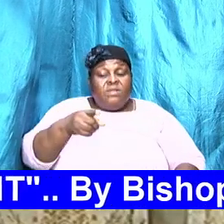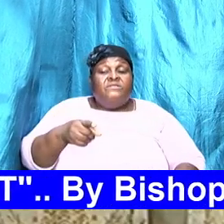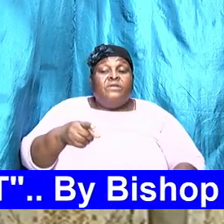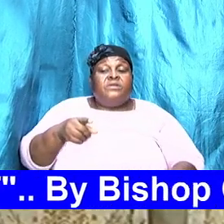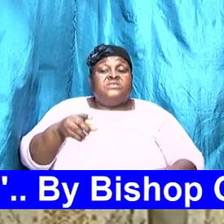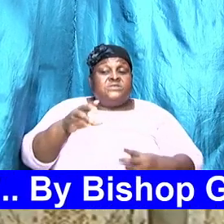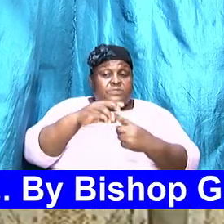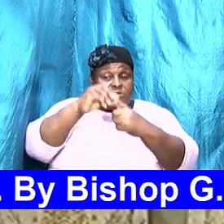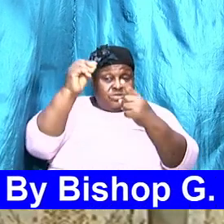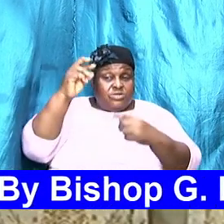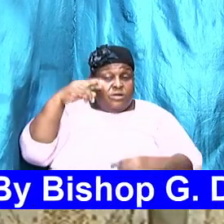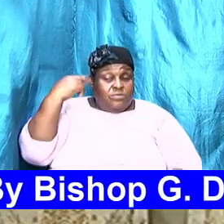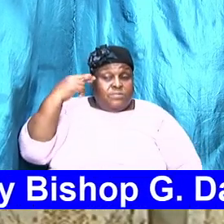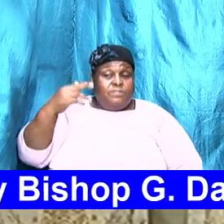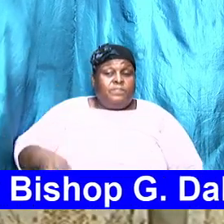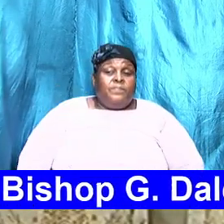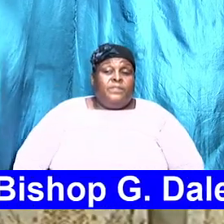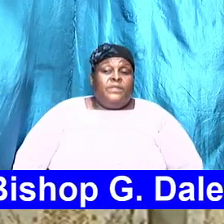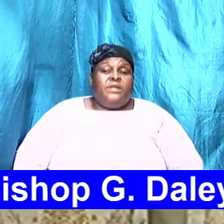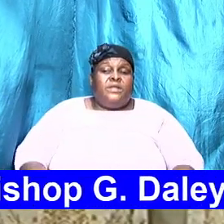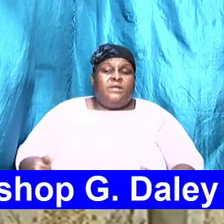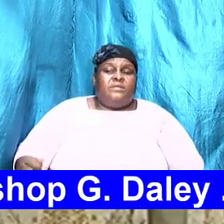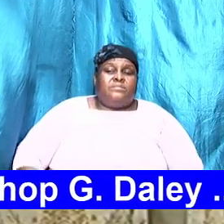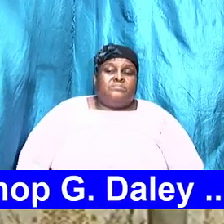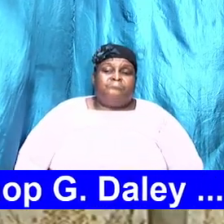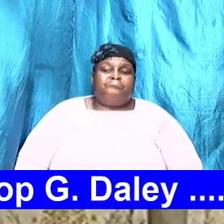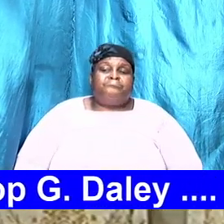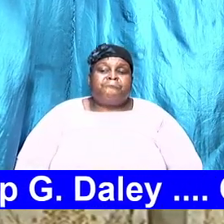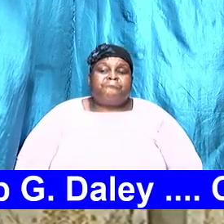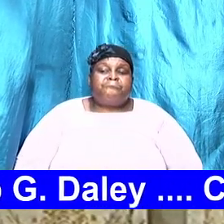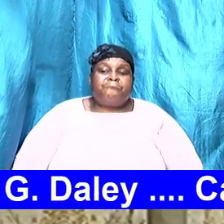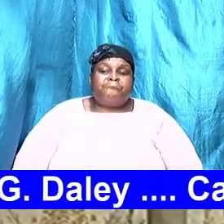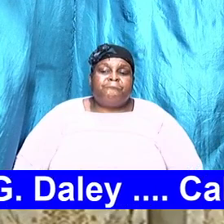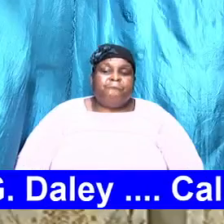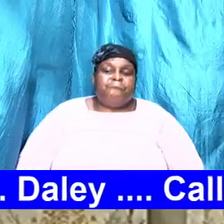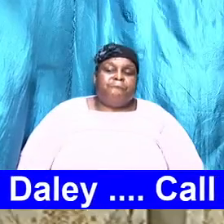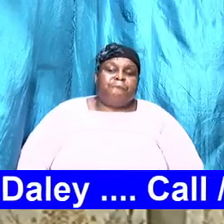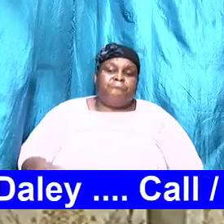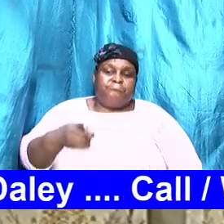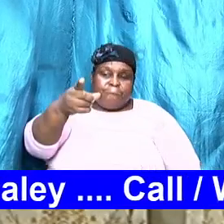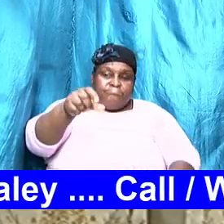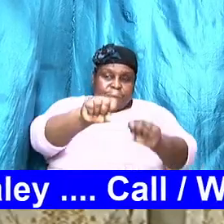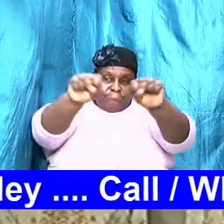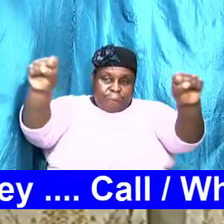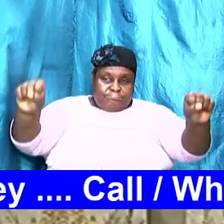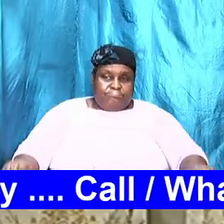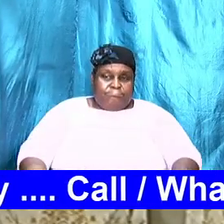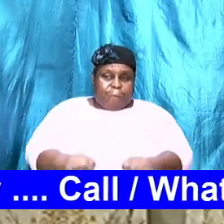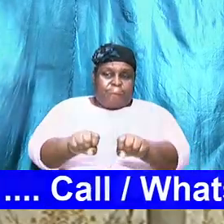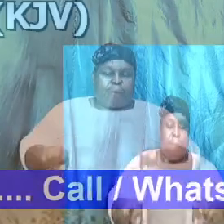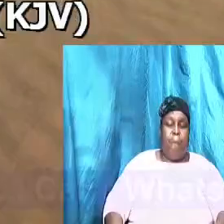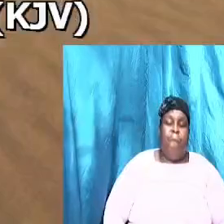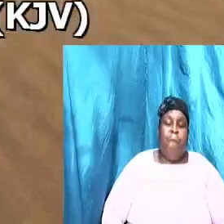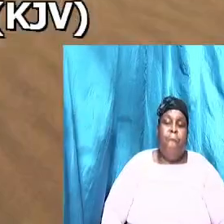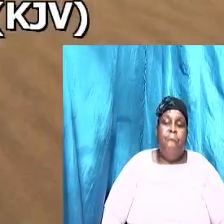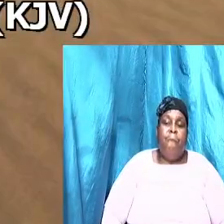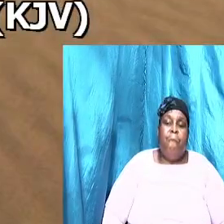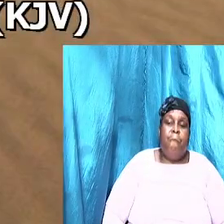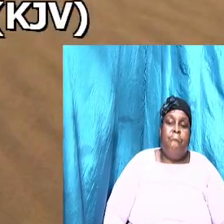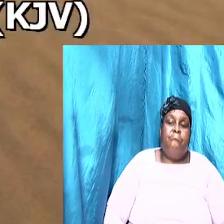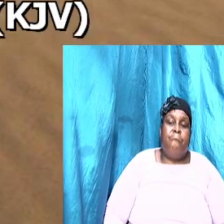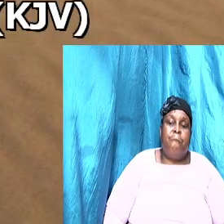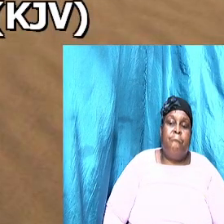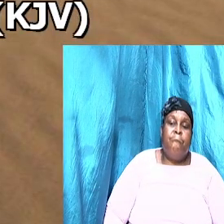reason. Let us read it together. St. Matthew chapter number 18. And